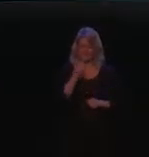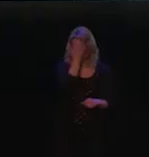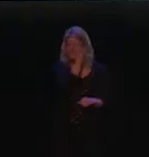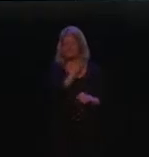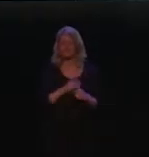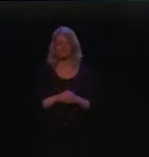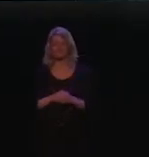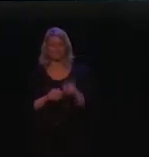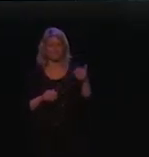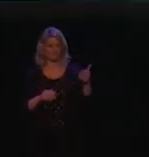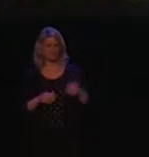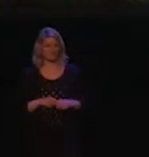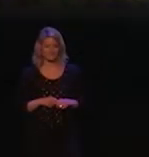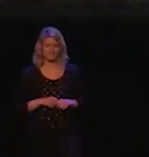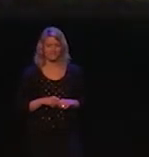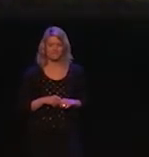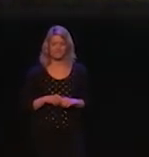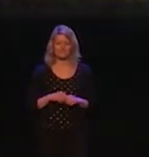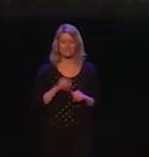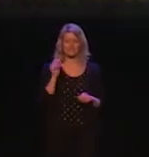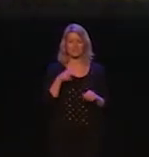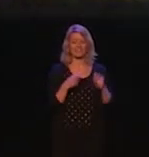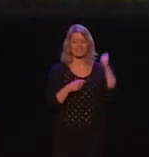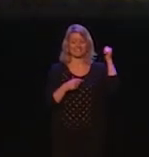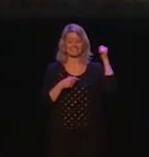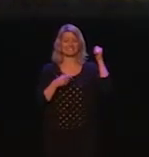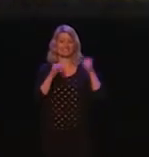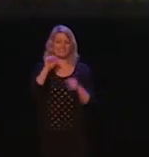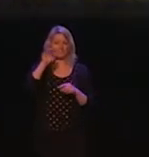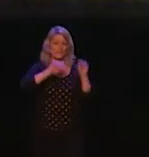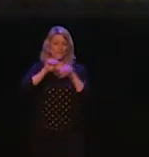no means the end, but rather just the very beginning of expanding our literature in ASL.